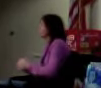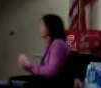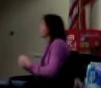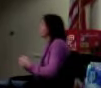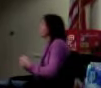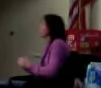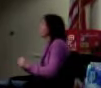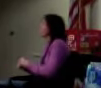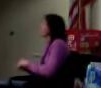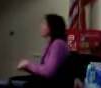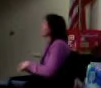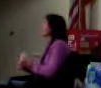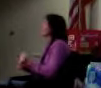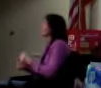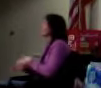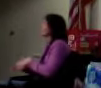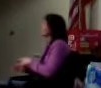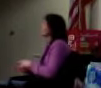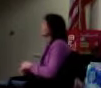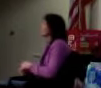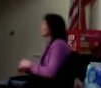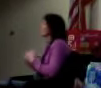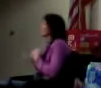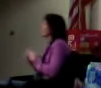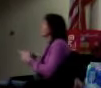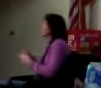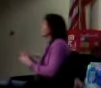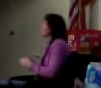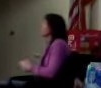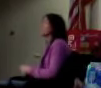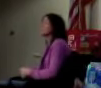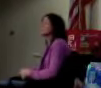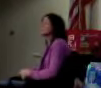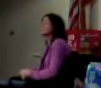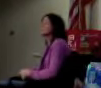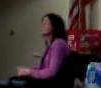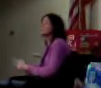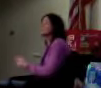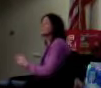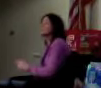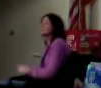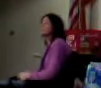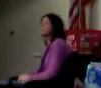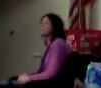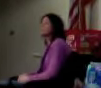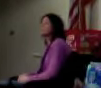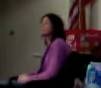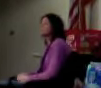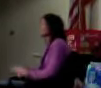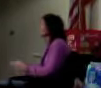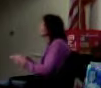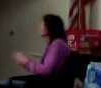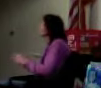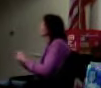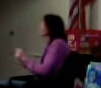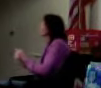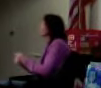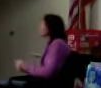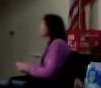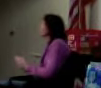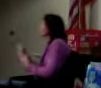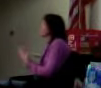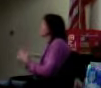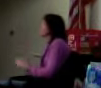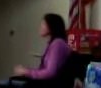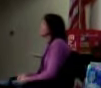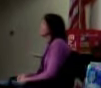your study. And so we have control groups. Everybody had the lesson about control groups? Control group makes sense. Variables make